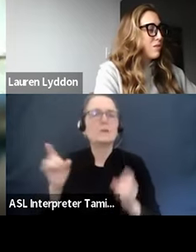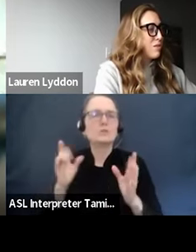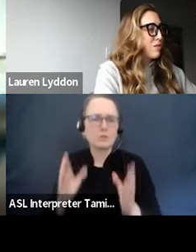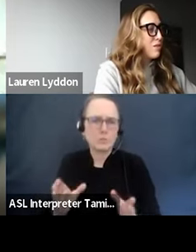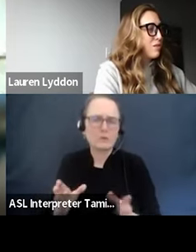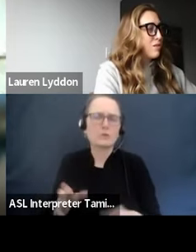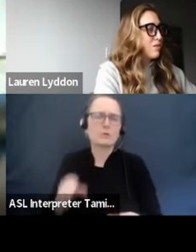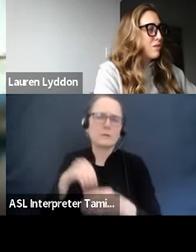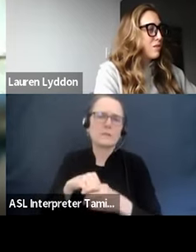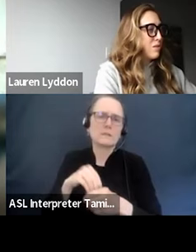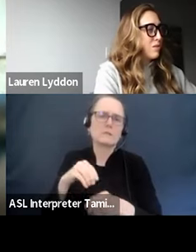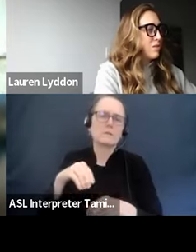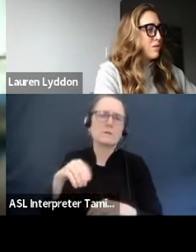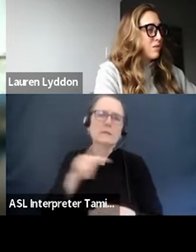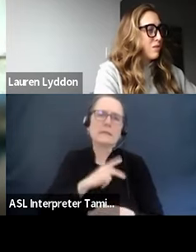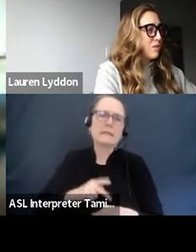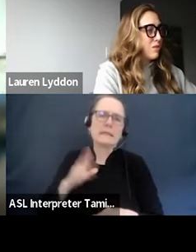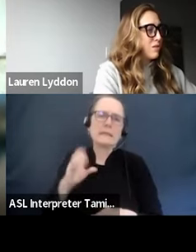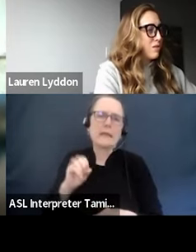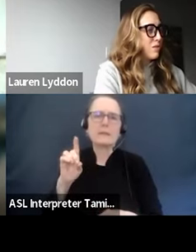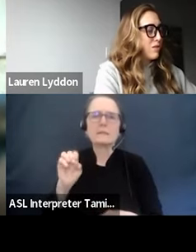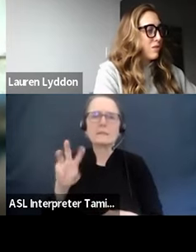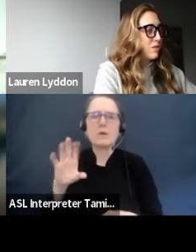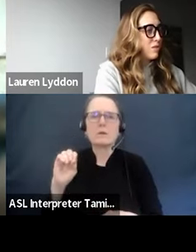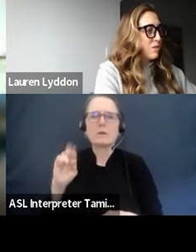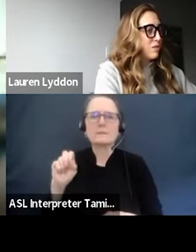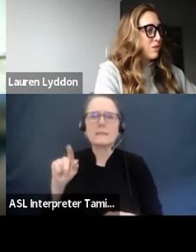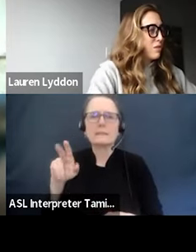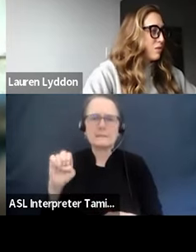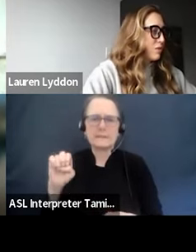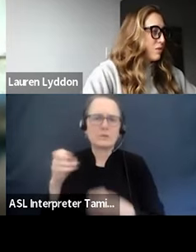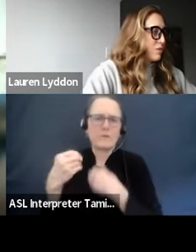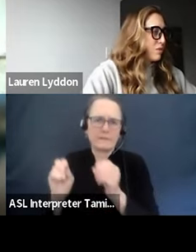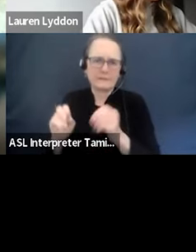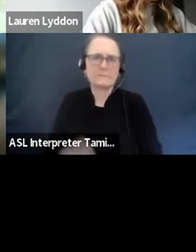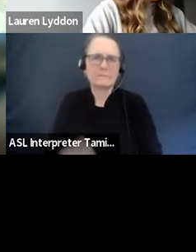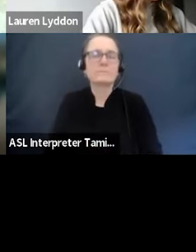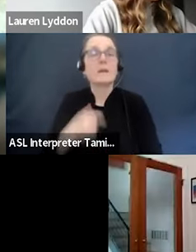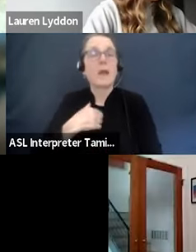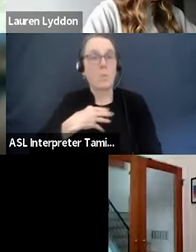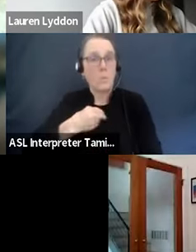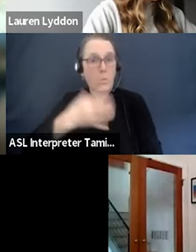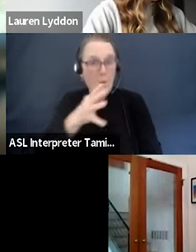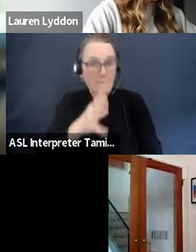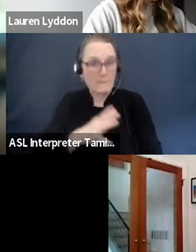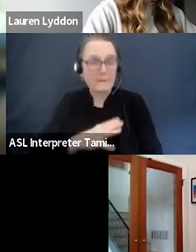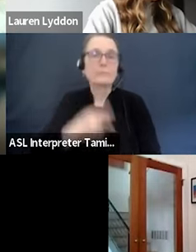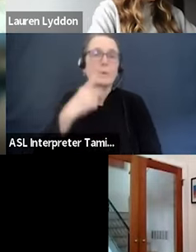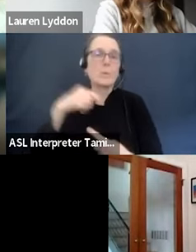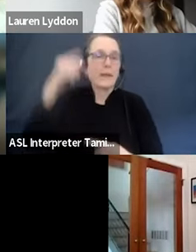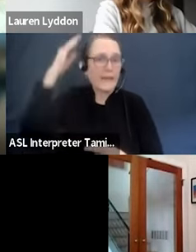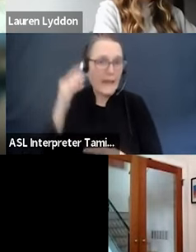pronouns and I am a white woman and I am wearing I have red hair and glasses and I'm wearing a